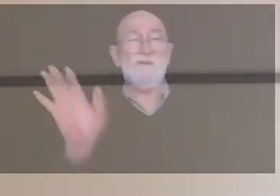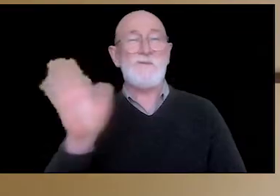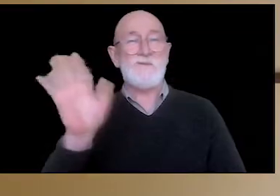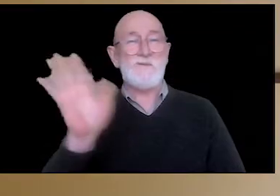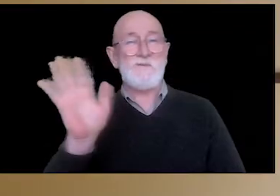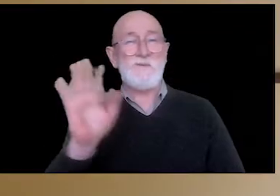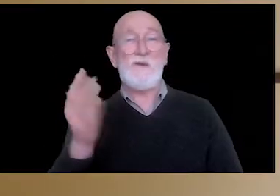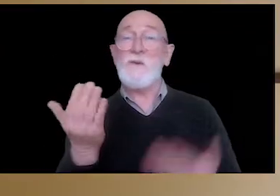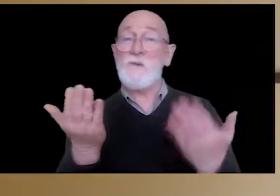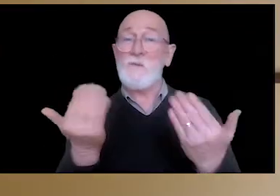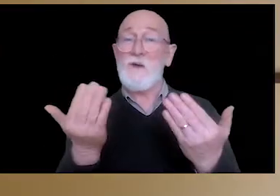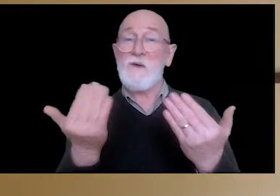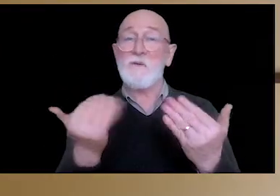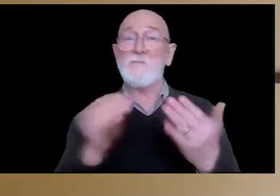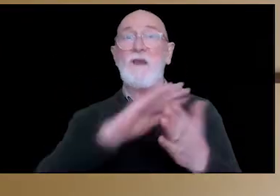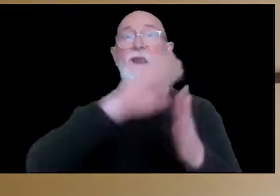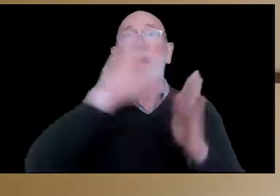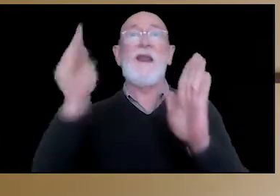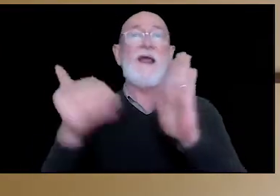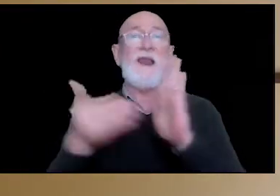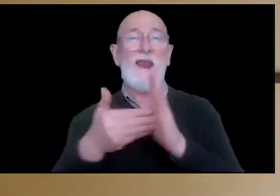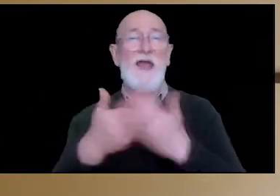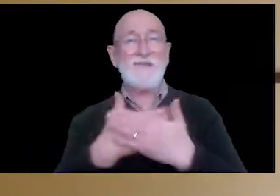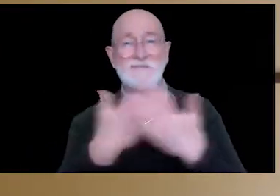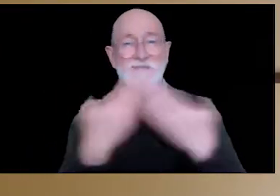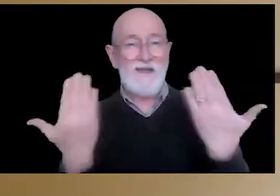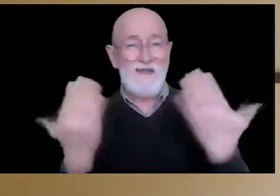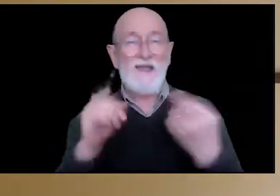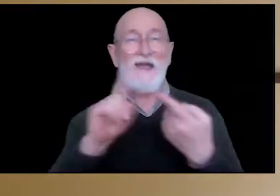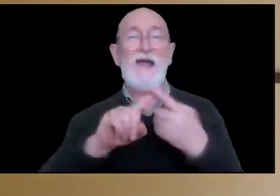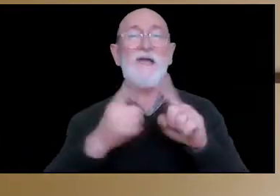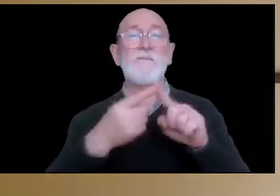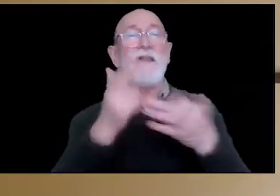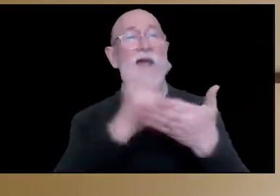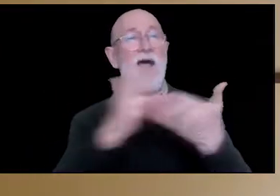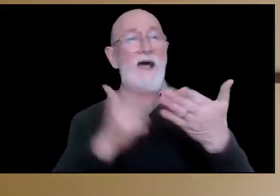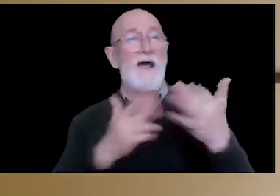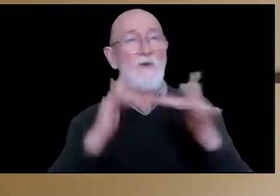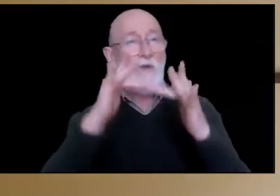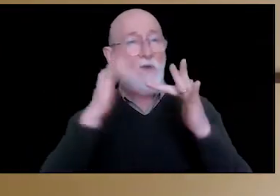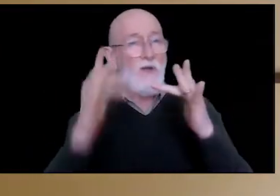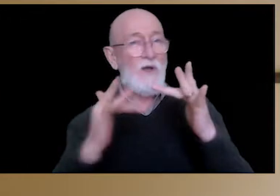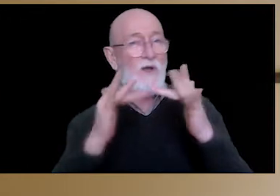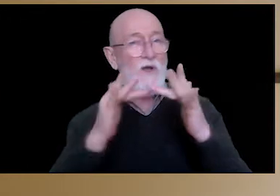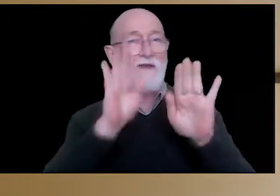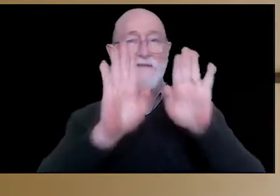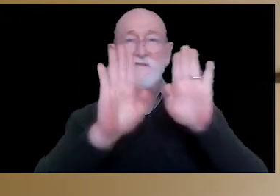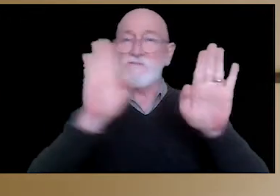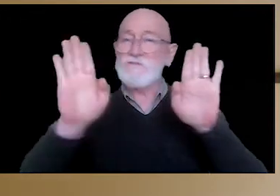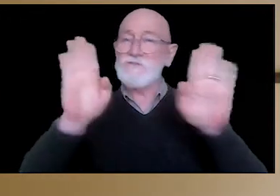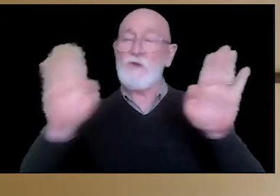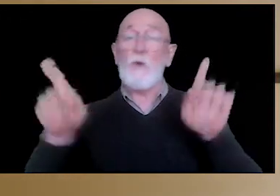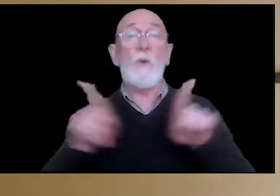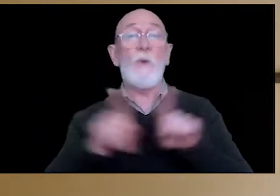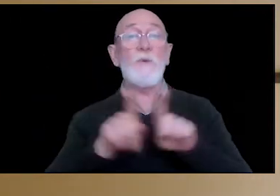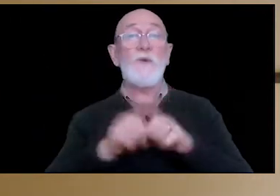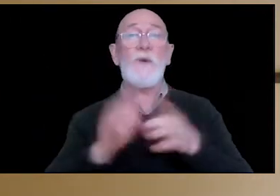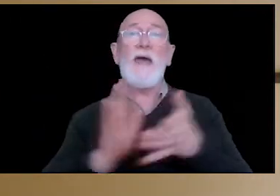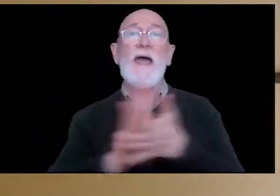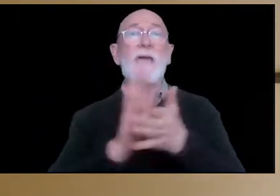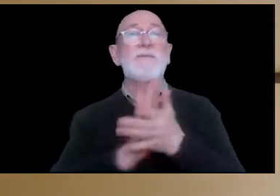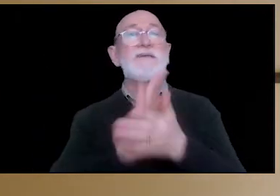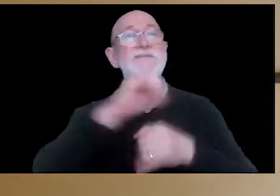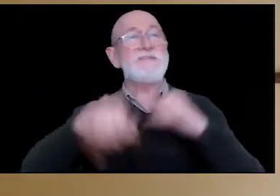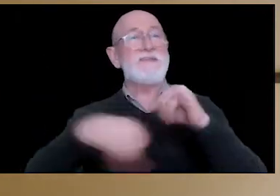Hi everyone and welcome to the last day of our ABLE Art Online exhibition. Also, Happy